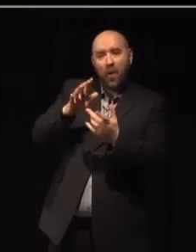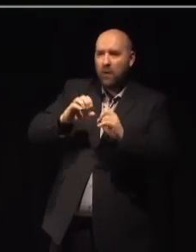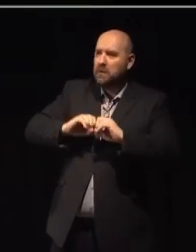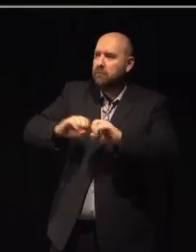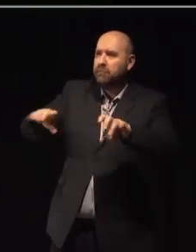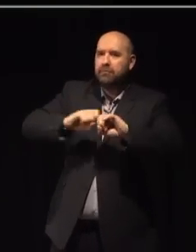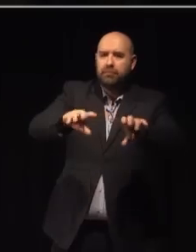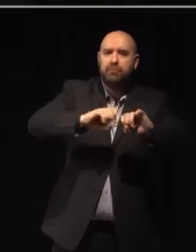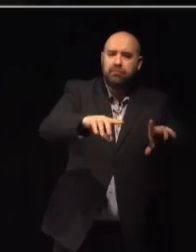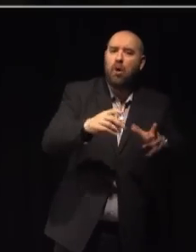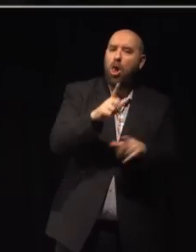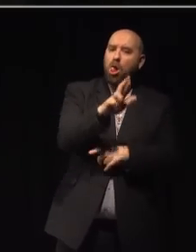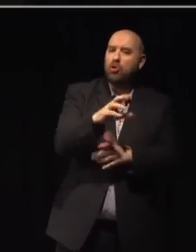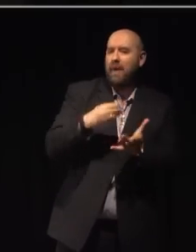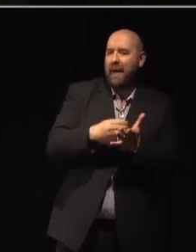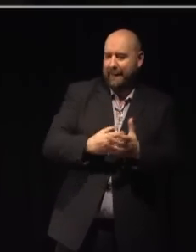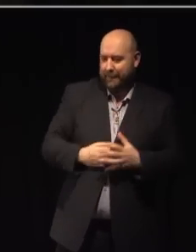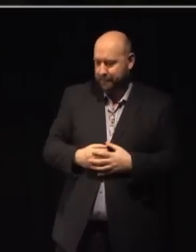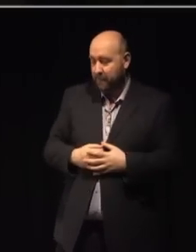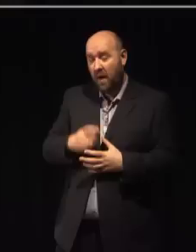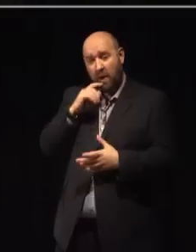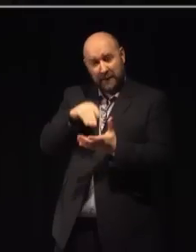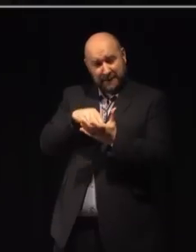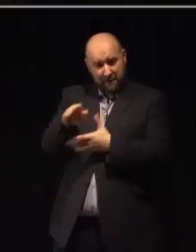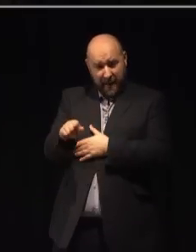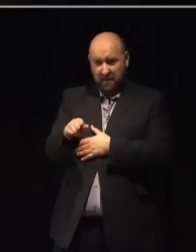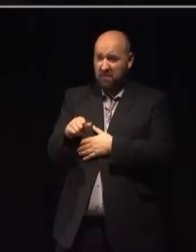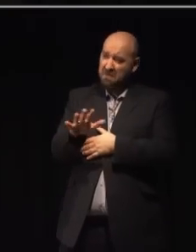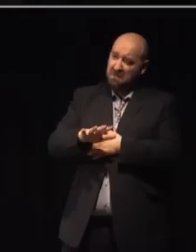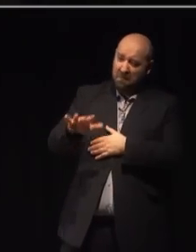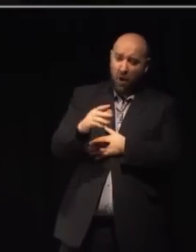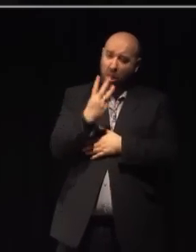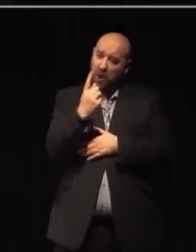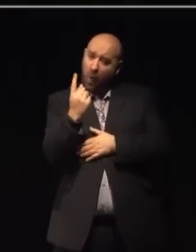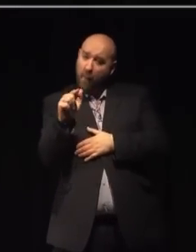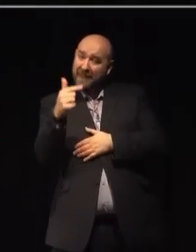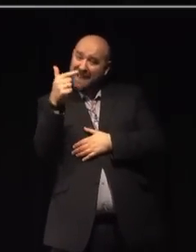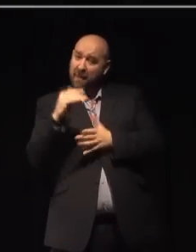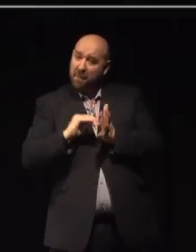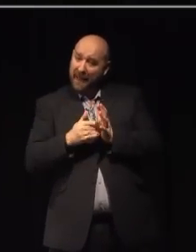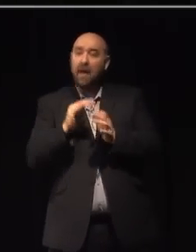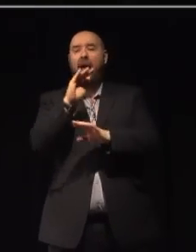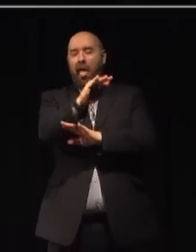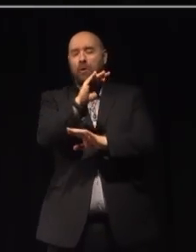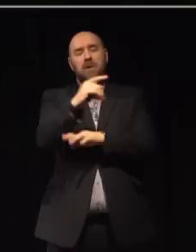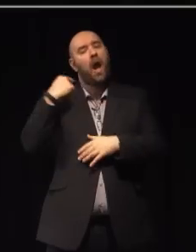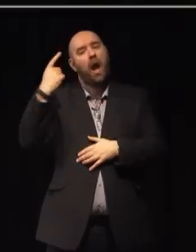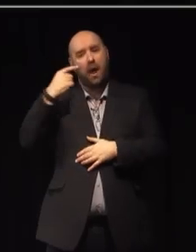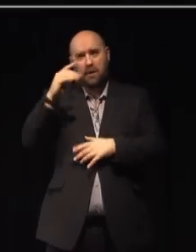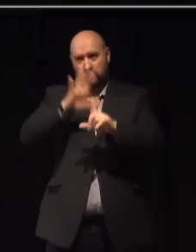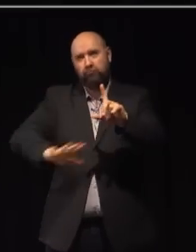our lottery money. We will spend close to £31.7 million of it outside of London.